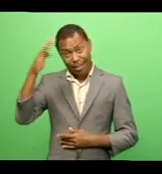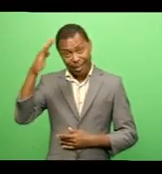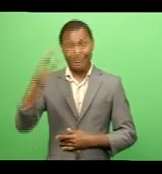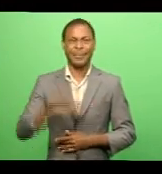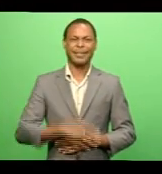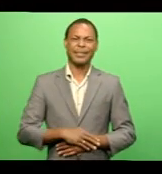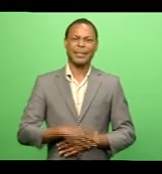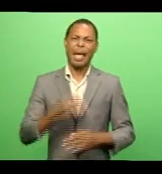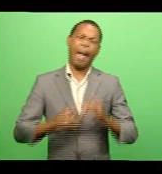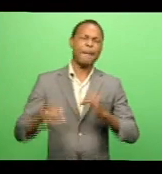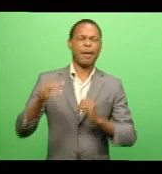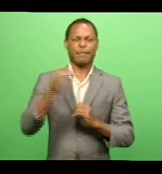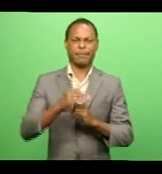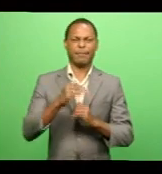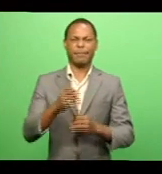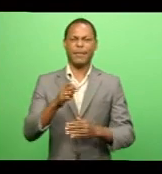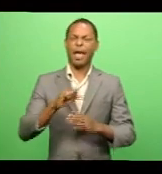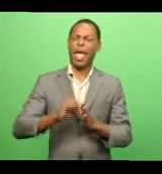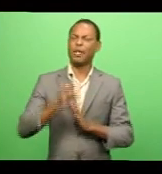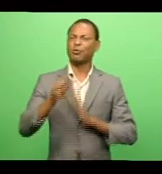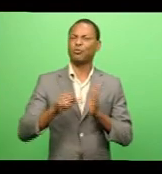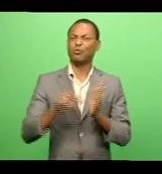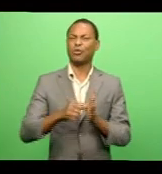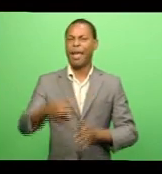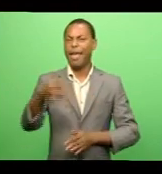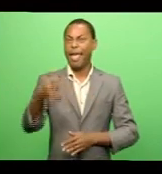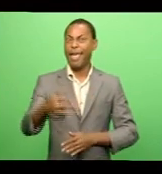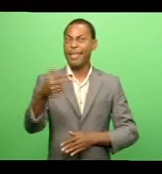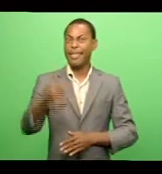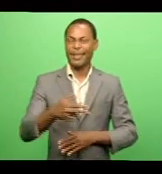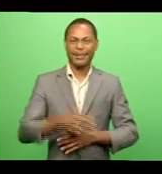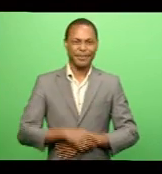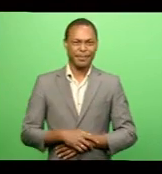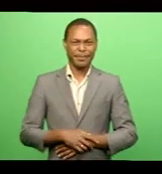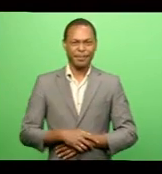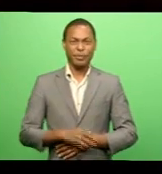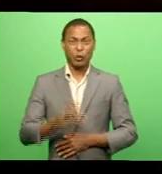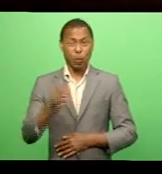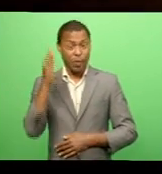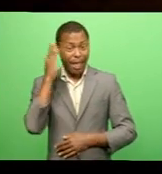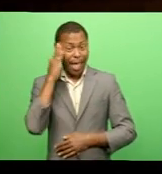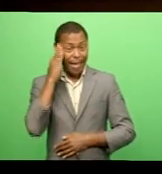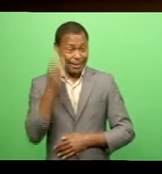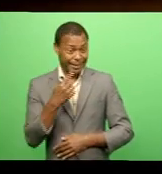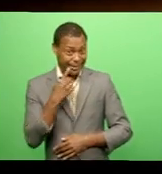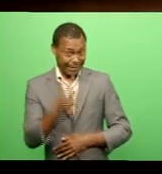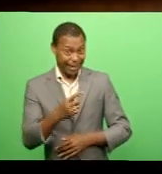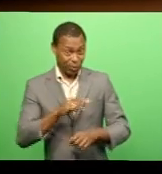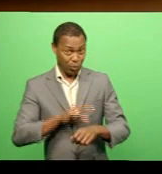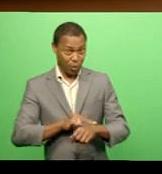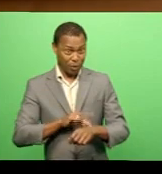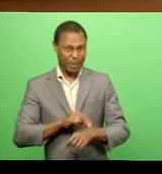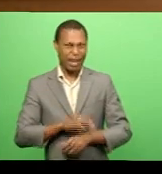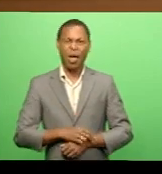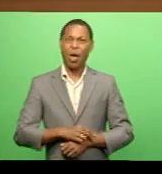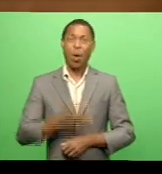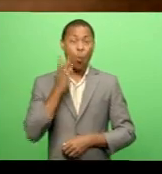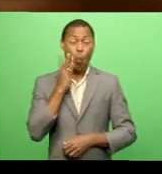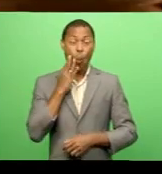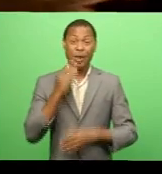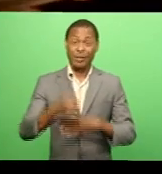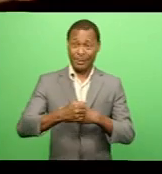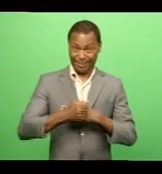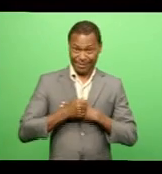the age of 18 The Head of Family Health Dr. Rachel Devi says Once they are assured that the vaccine is safe for younger